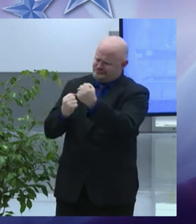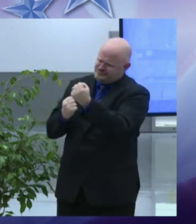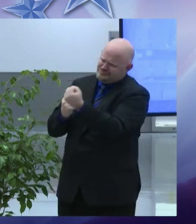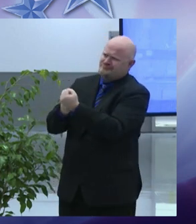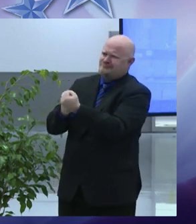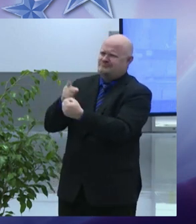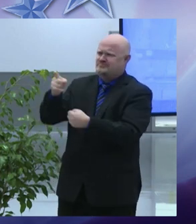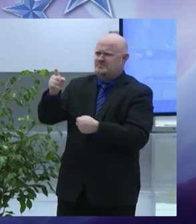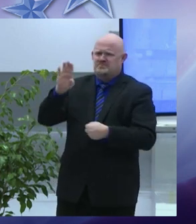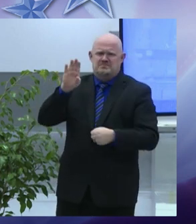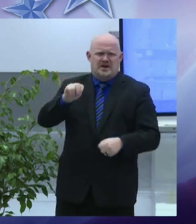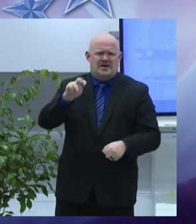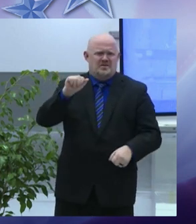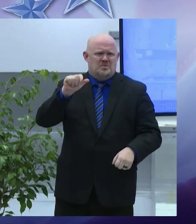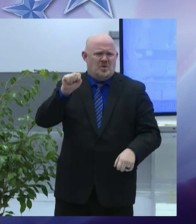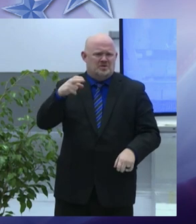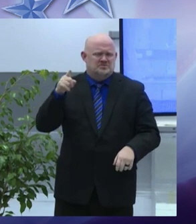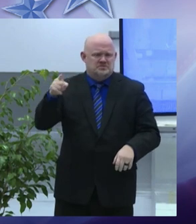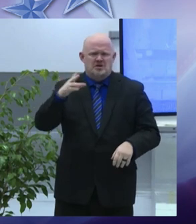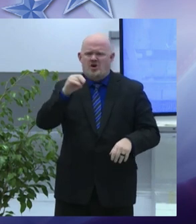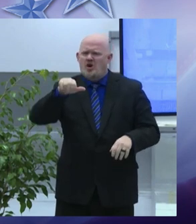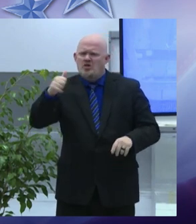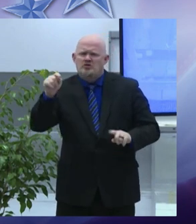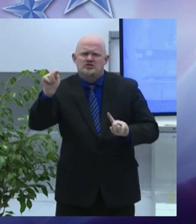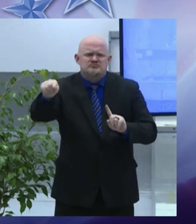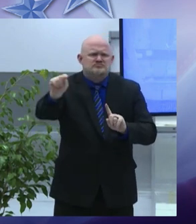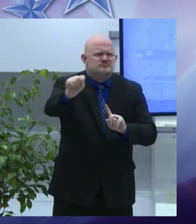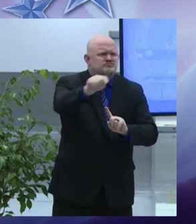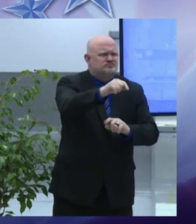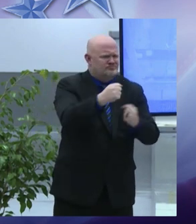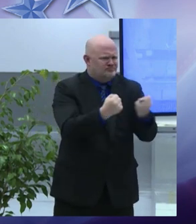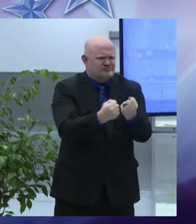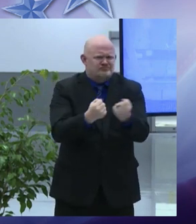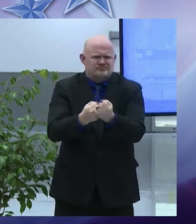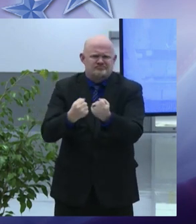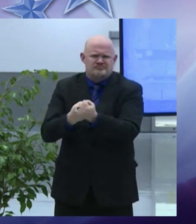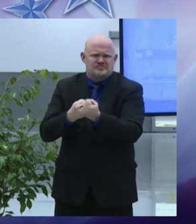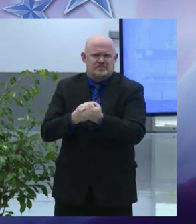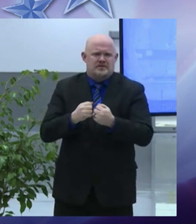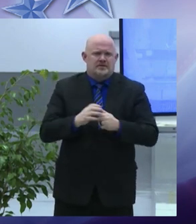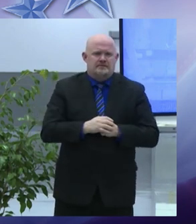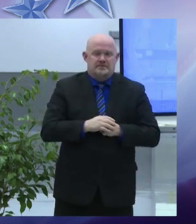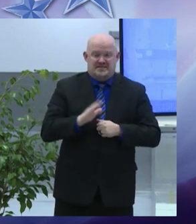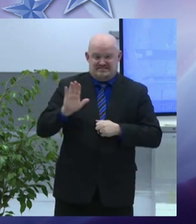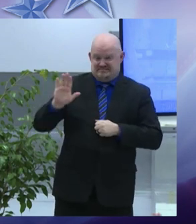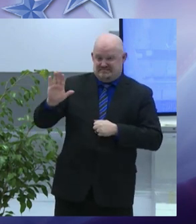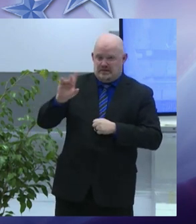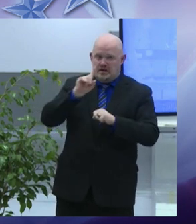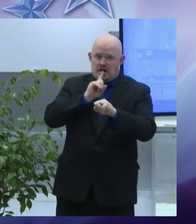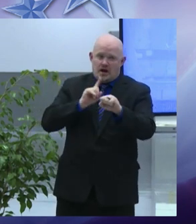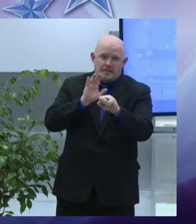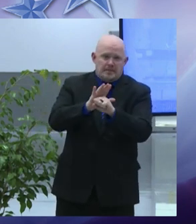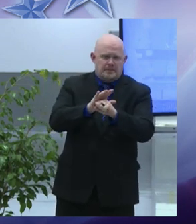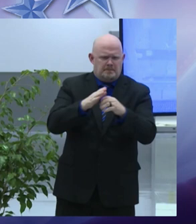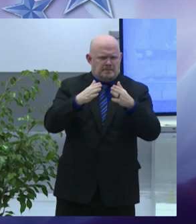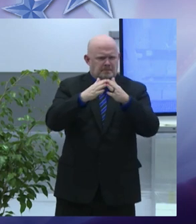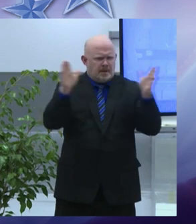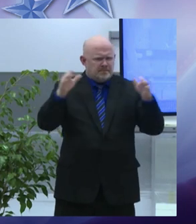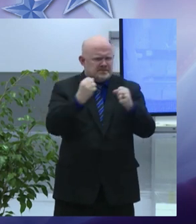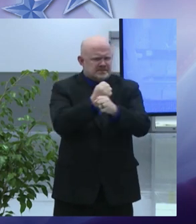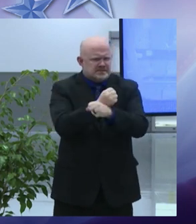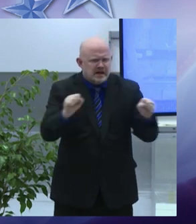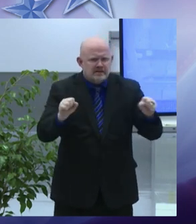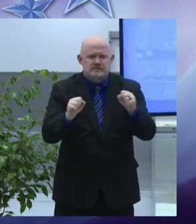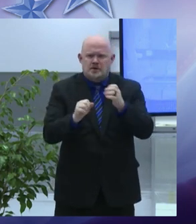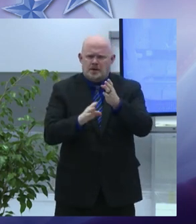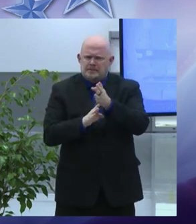understanding his early commitment to public safety minority and small business development along with myself I look forward to accomplish